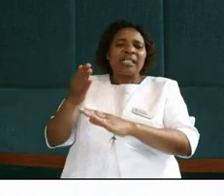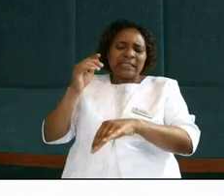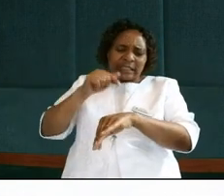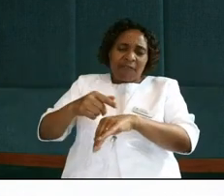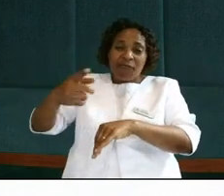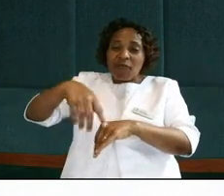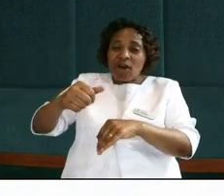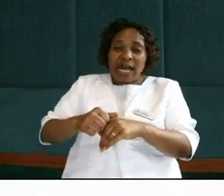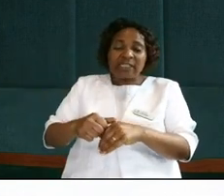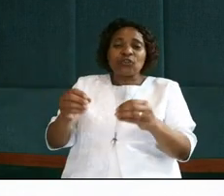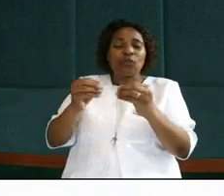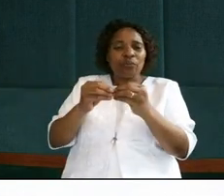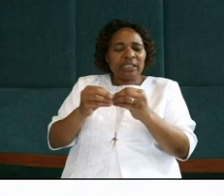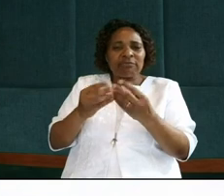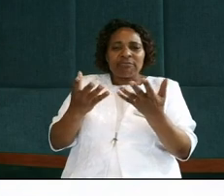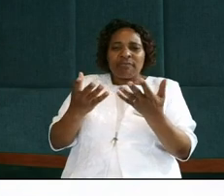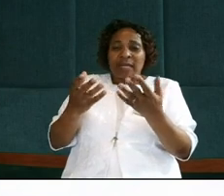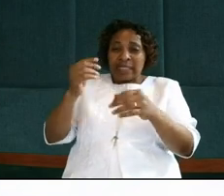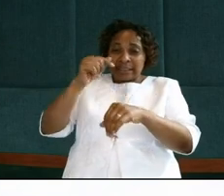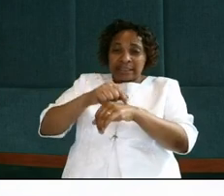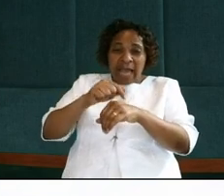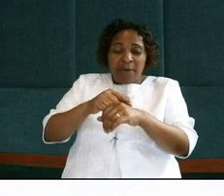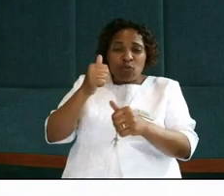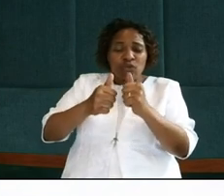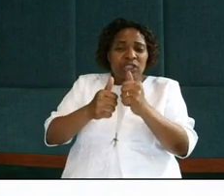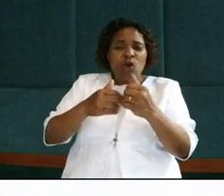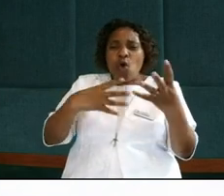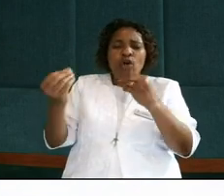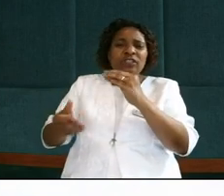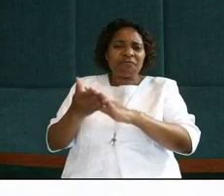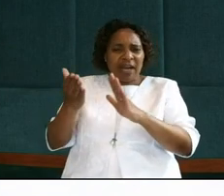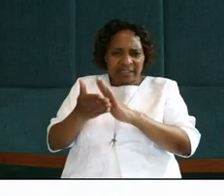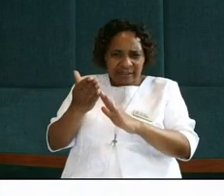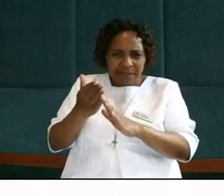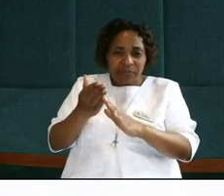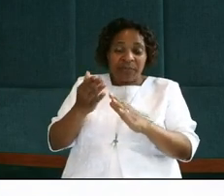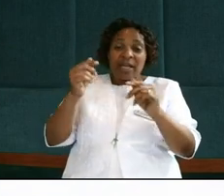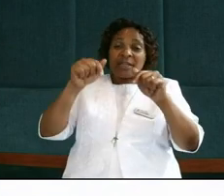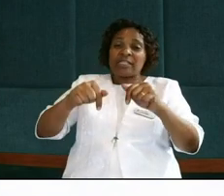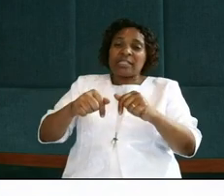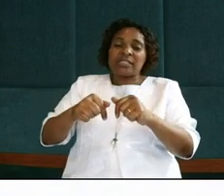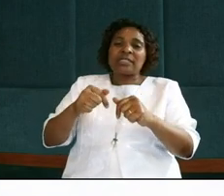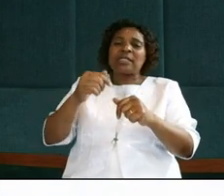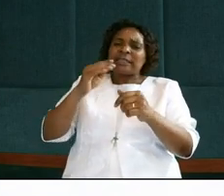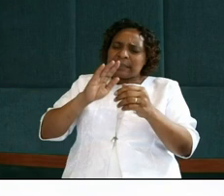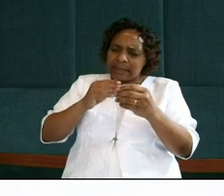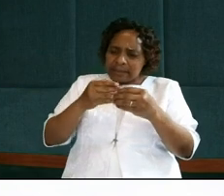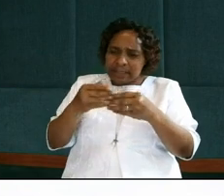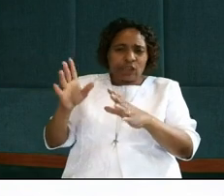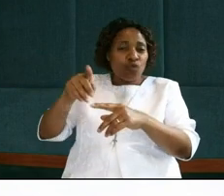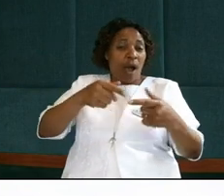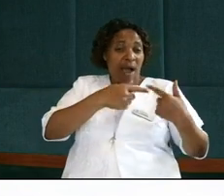linger on earthly things, it is time that Paul will speak in Colossians chapter 3 verse 1 and 4, set your heart